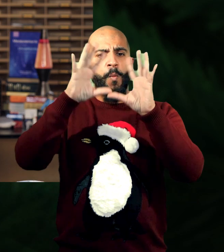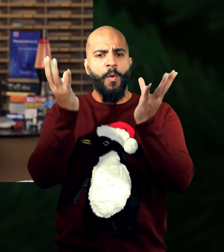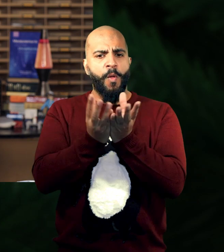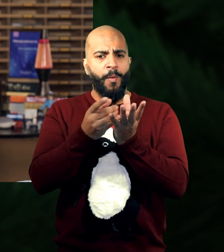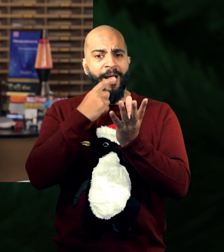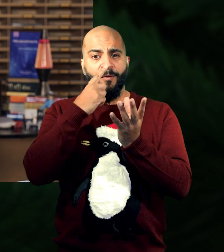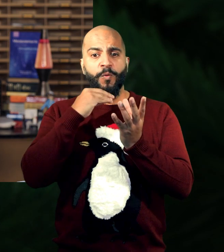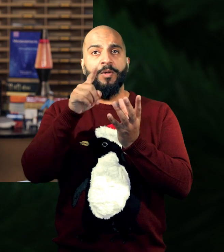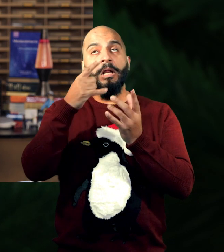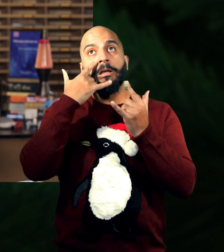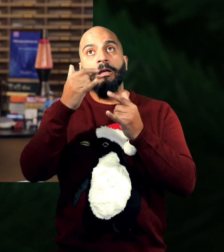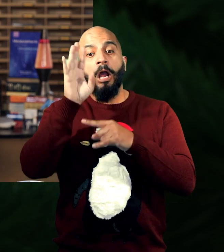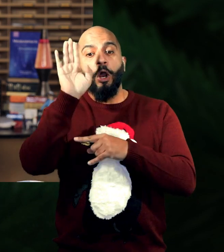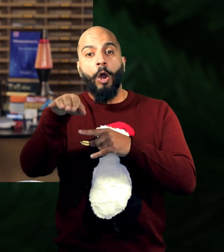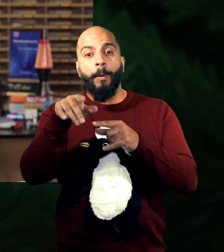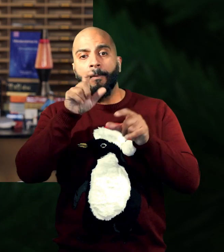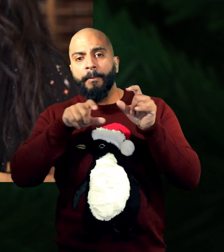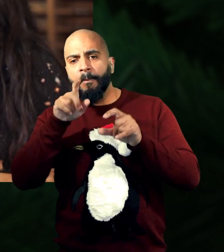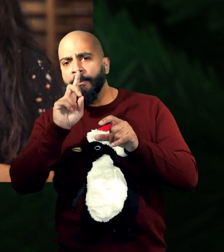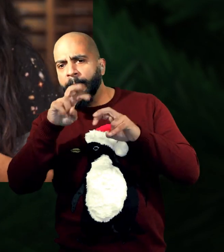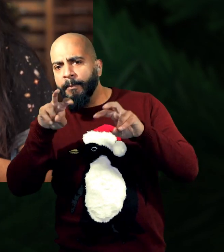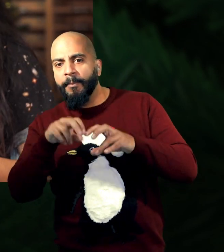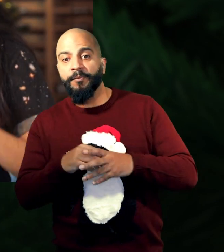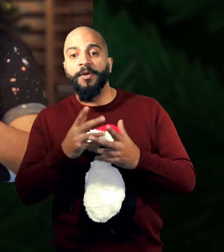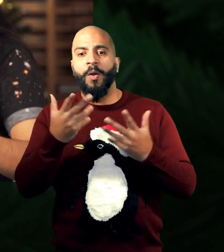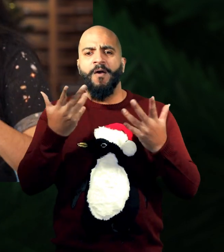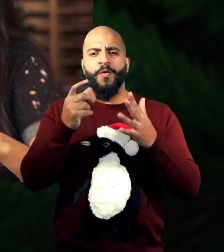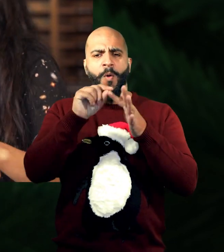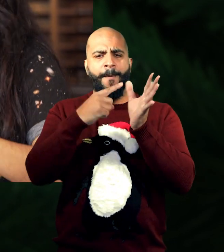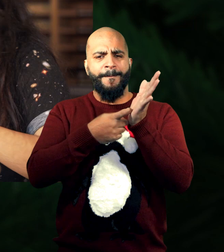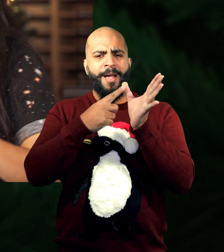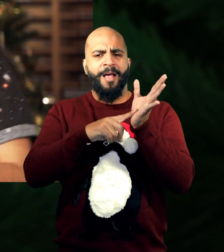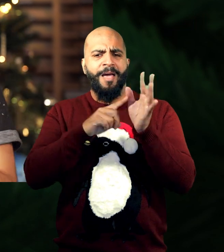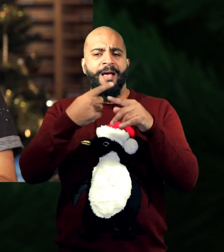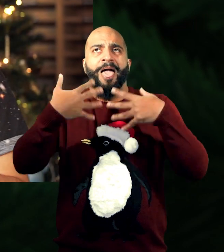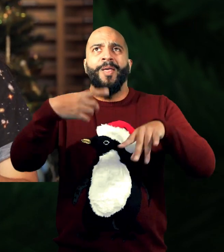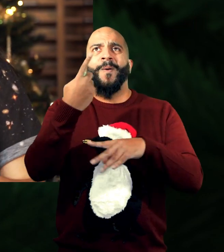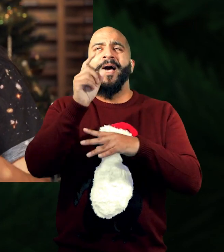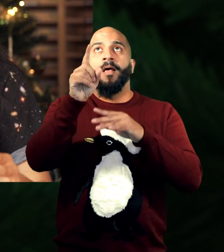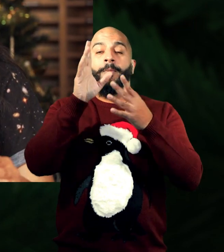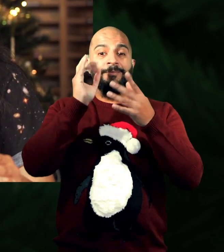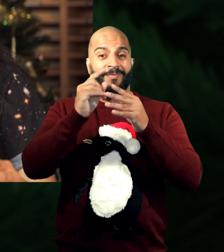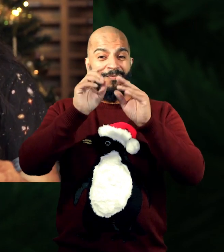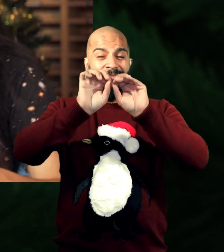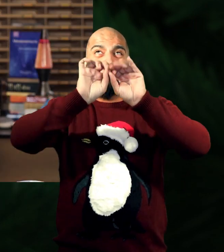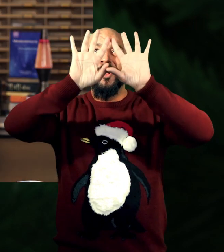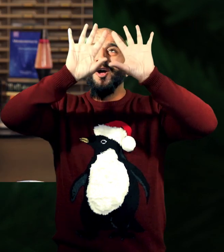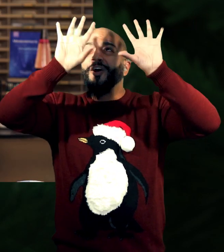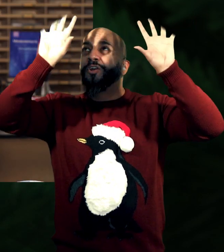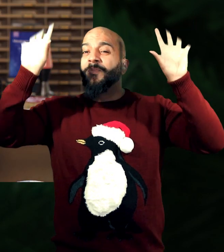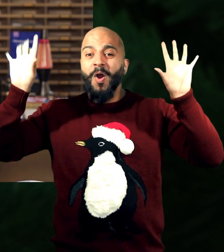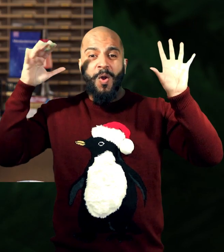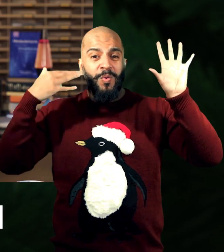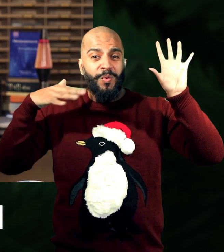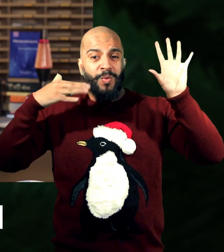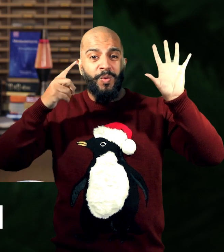using science you can test at home. But, of course, parallax isn't the only method we use to study the cosmos. There are